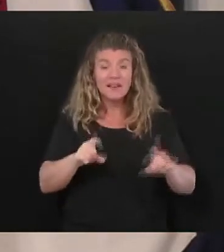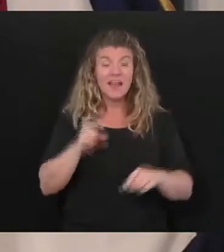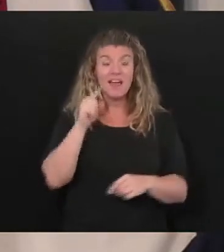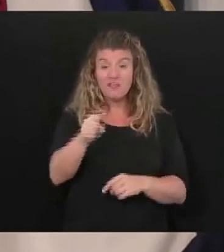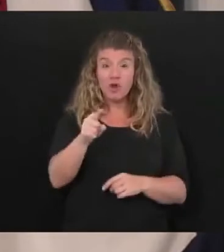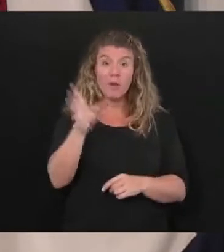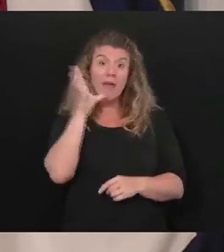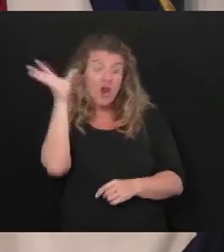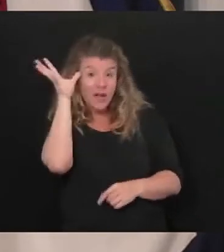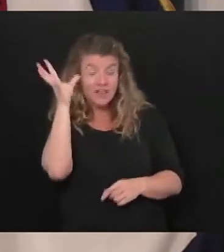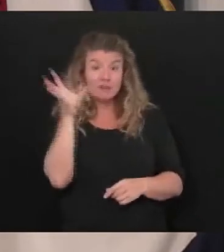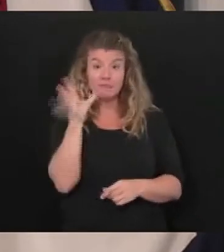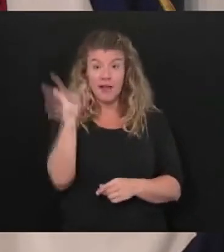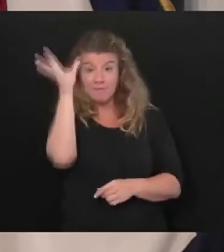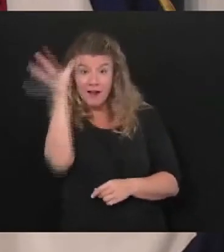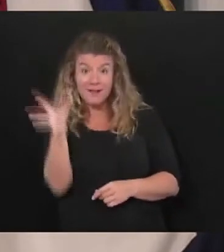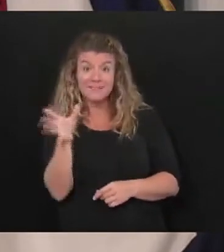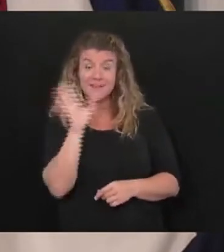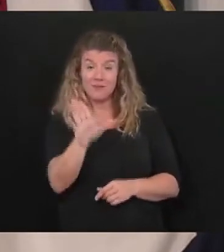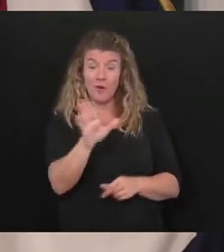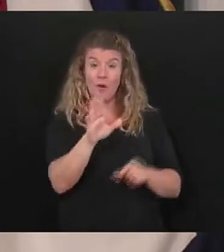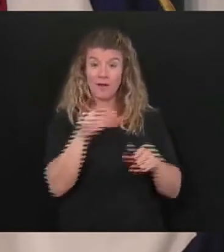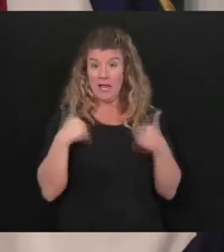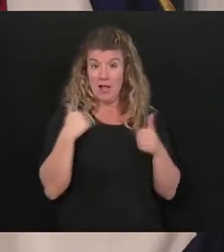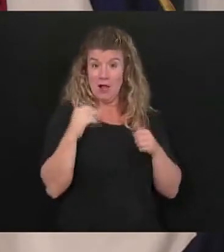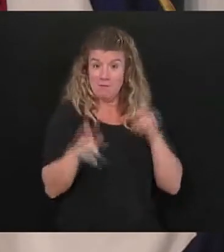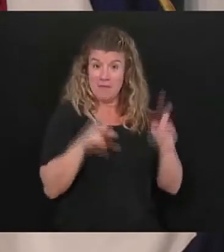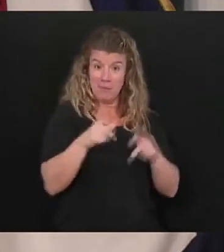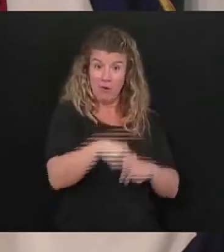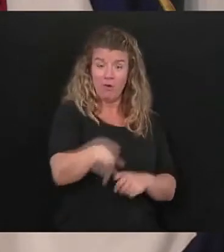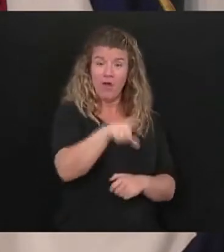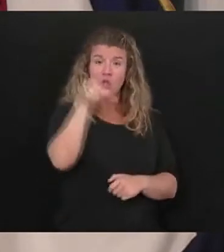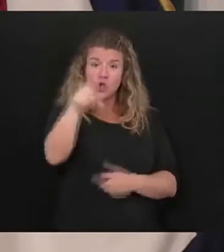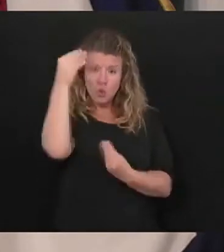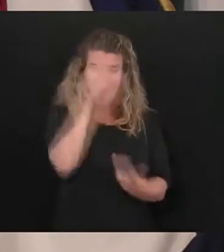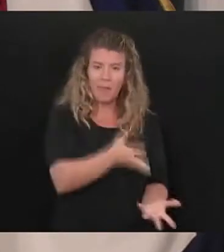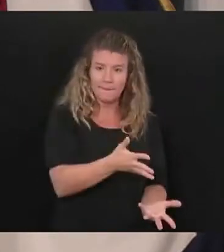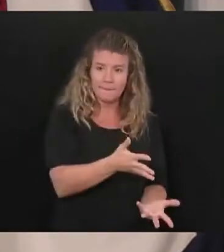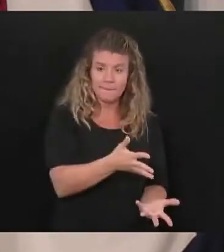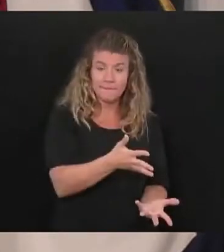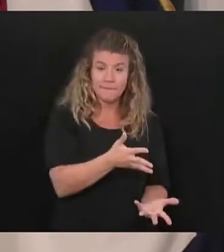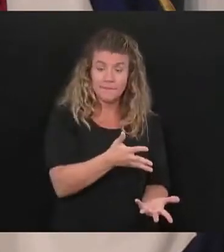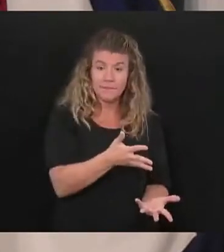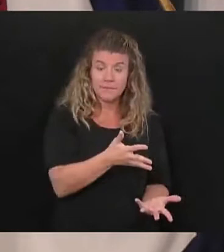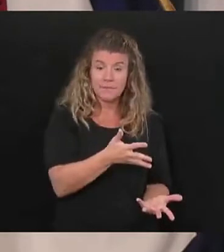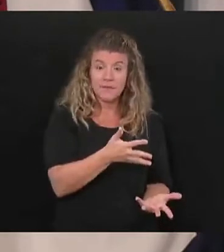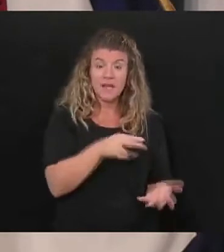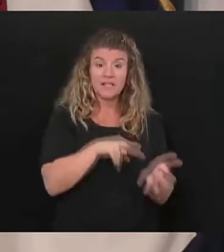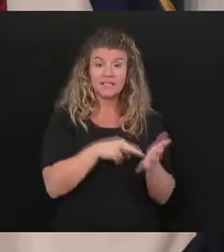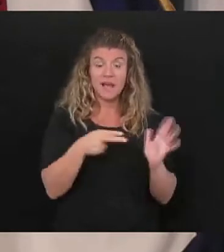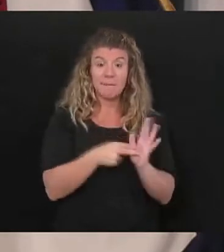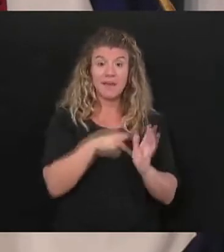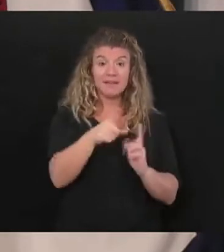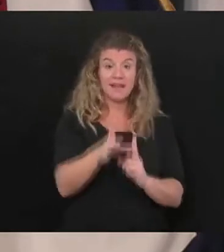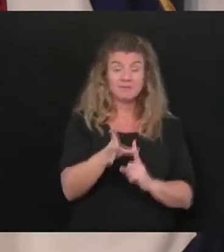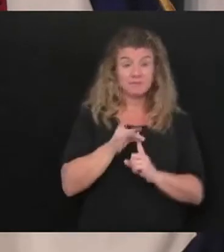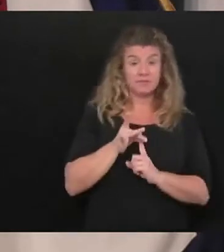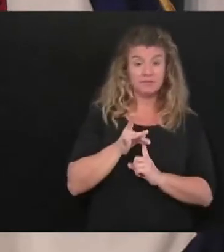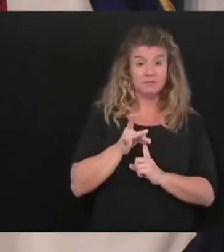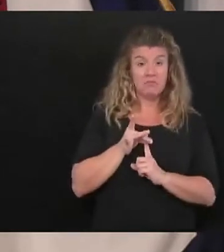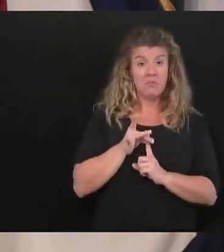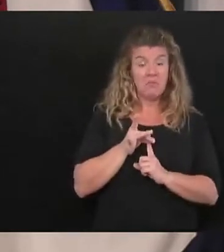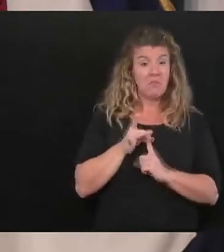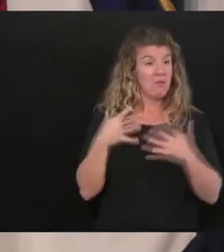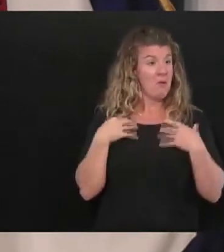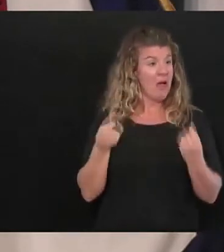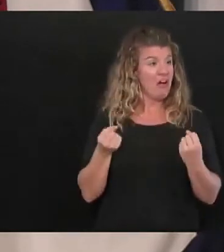or grandparents of those people tell them just because they get it and they may not have a problem with it